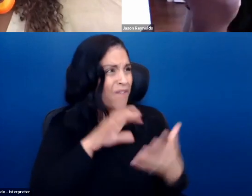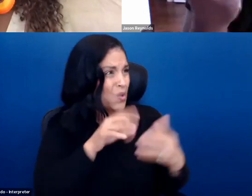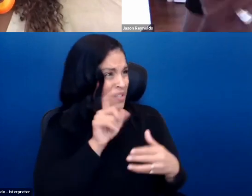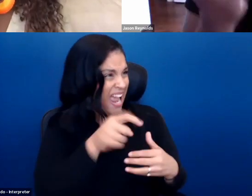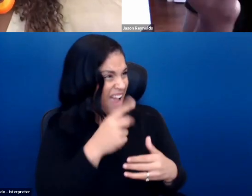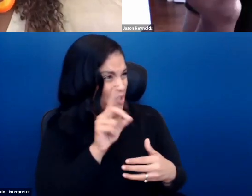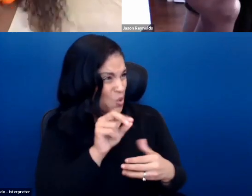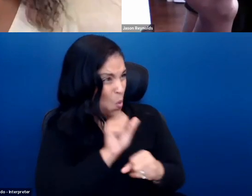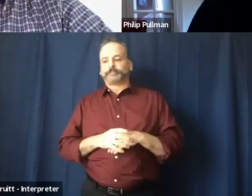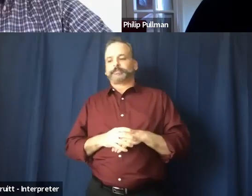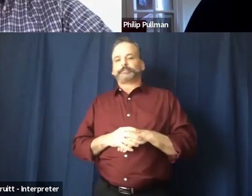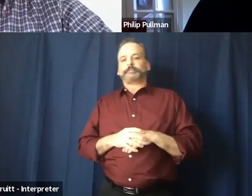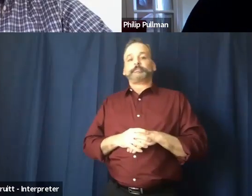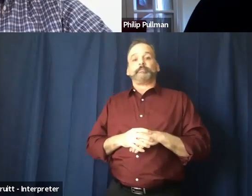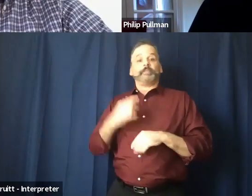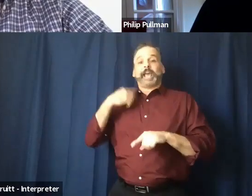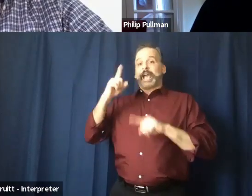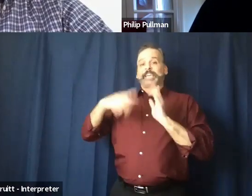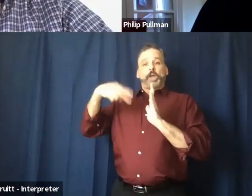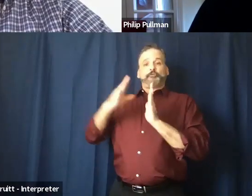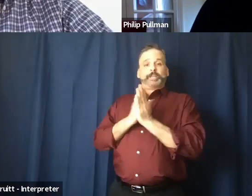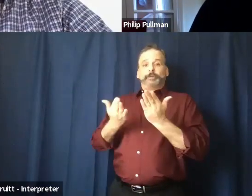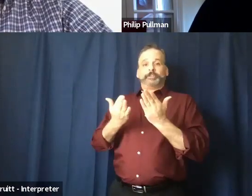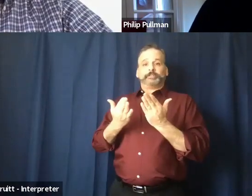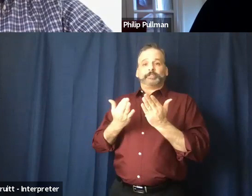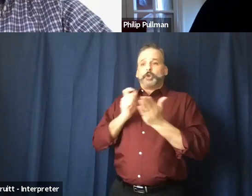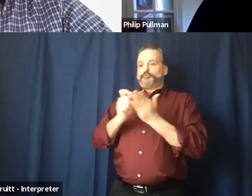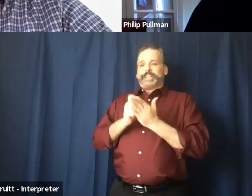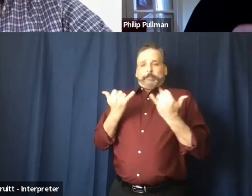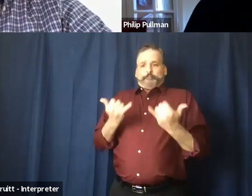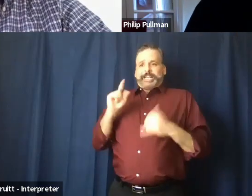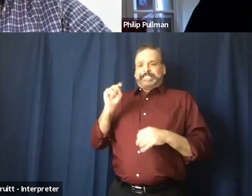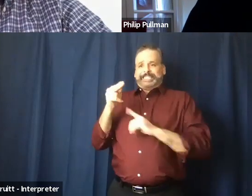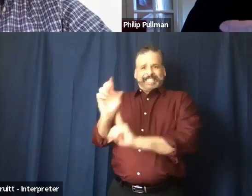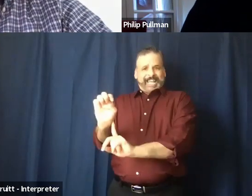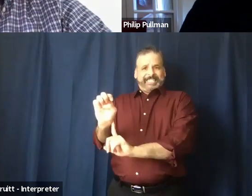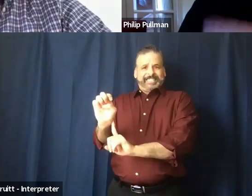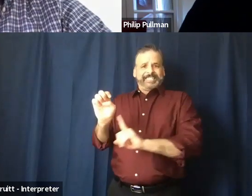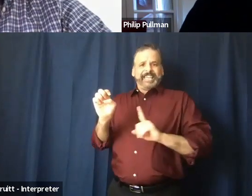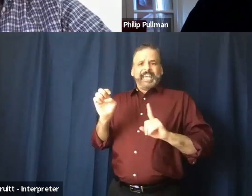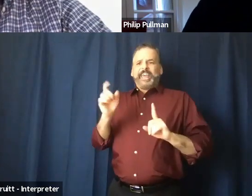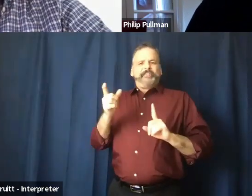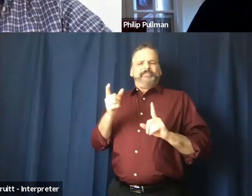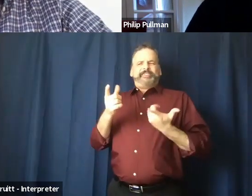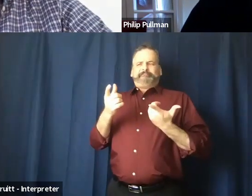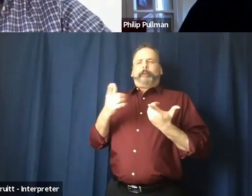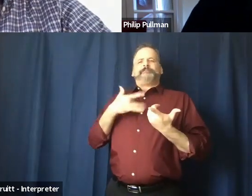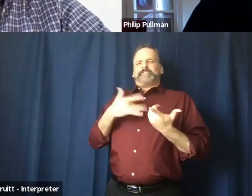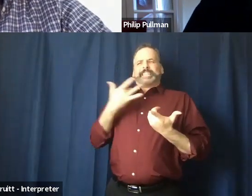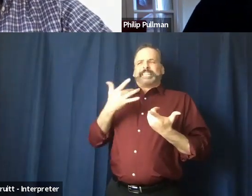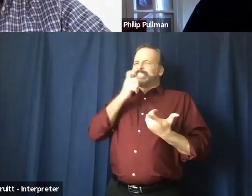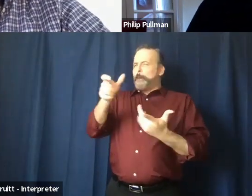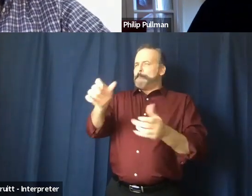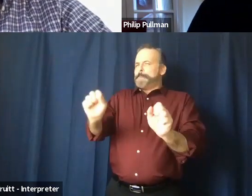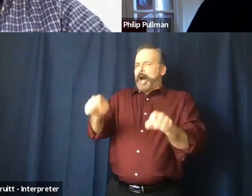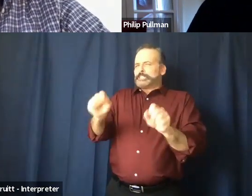gotta do work before I do work I can't read books written in the present tense the implausibility barrier is just too high I